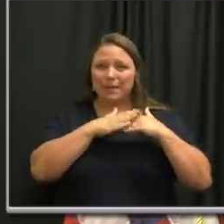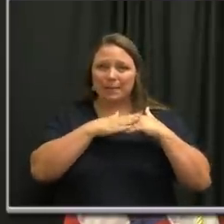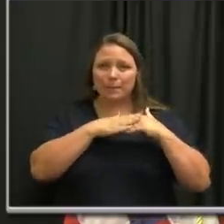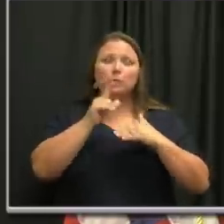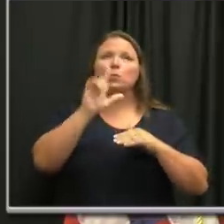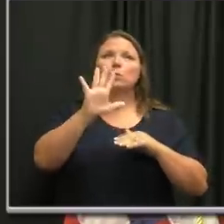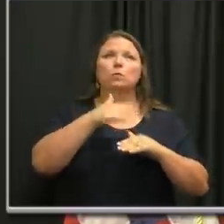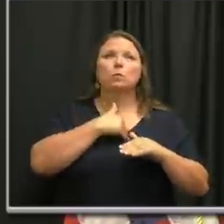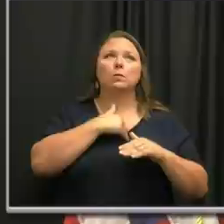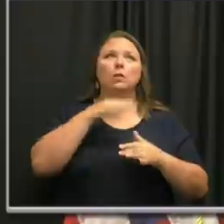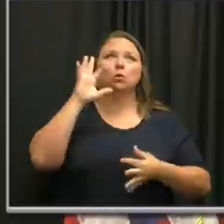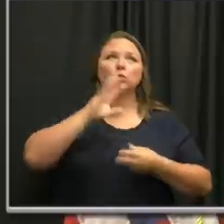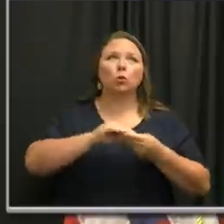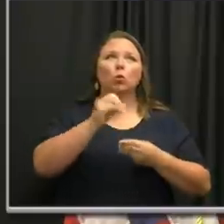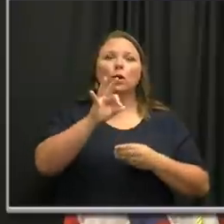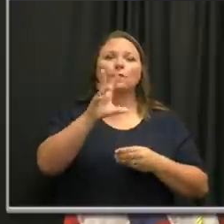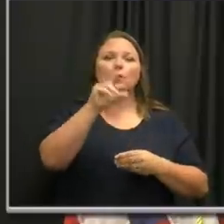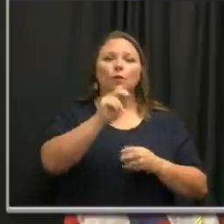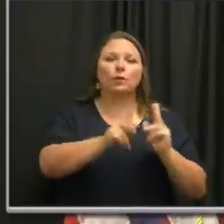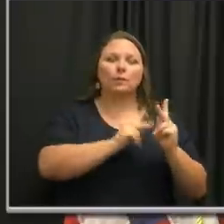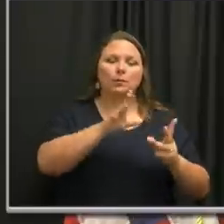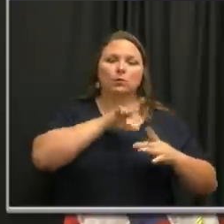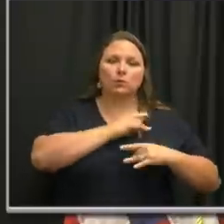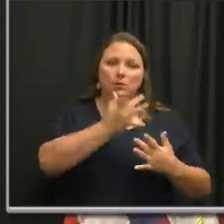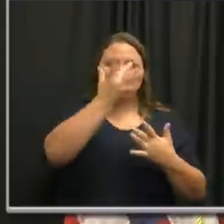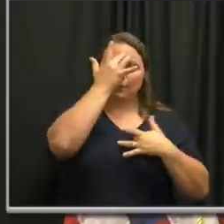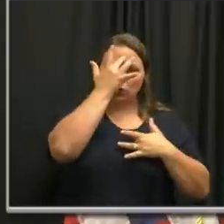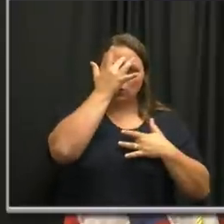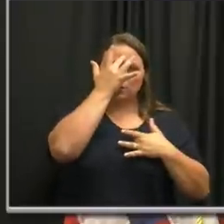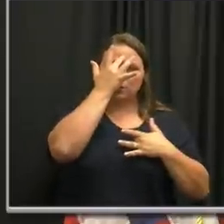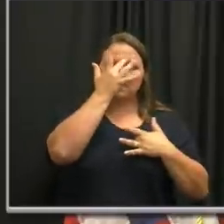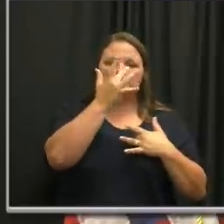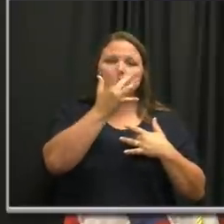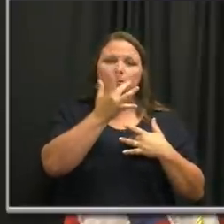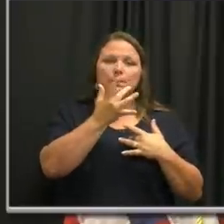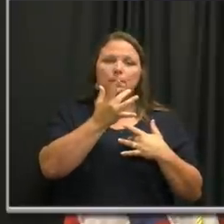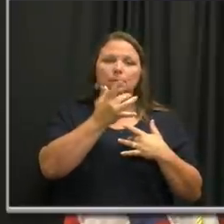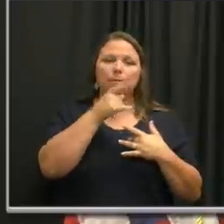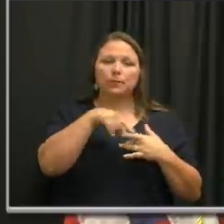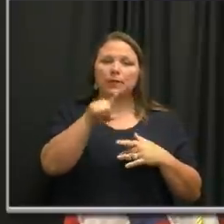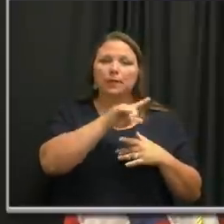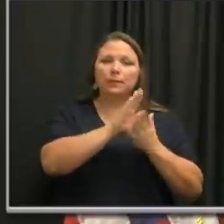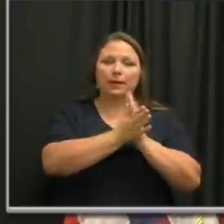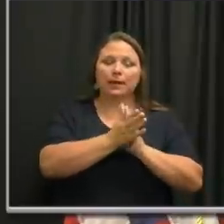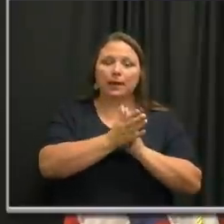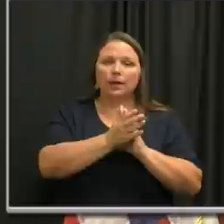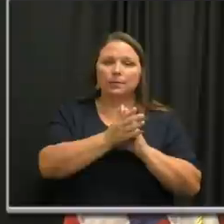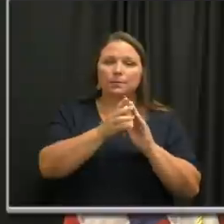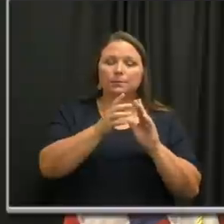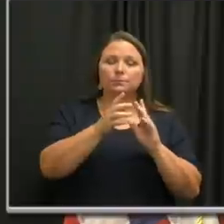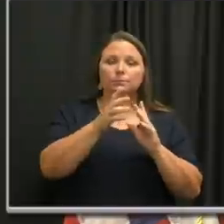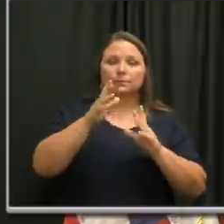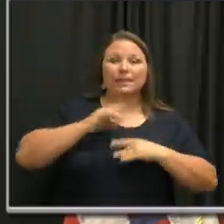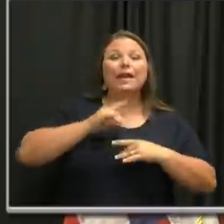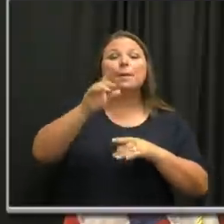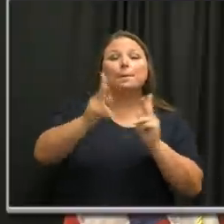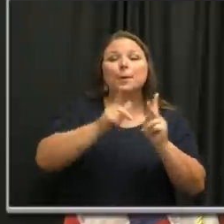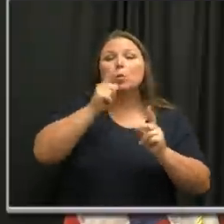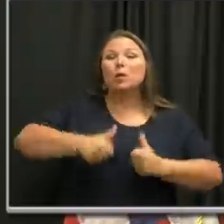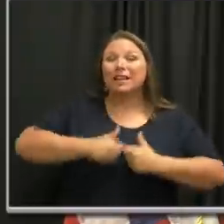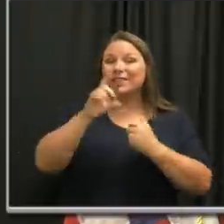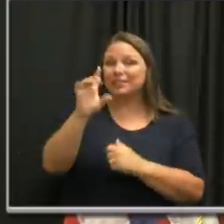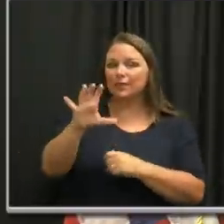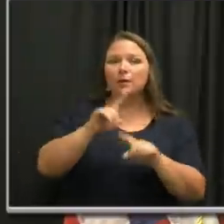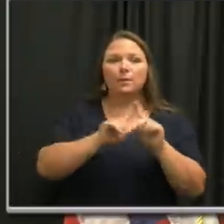a total of 30 people confirmed, um, that have had to have tested positive. And these are Davidson County residents. There's that there's maybe